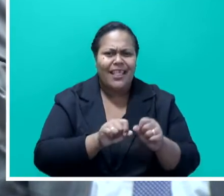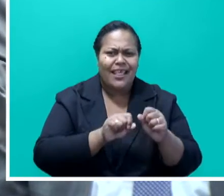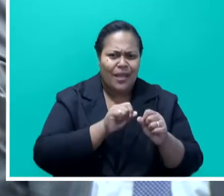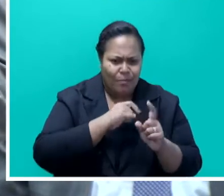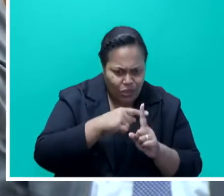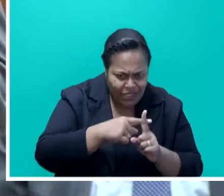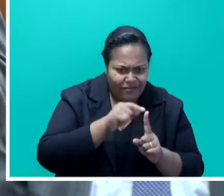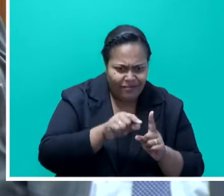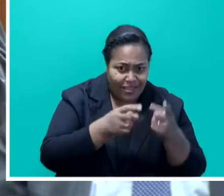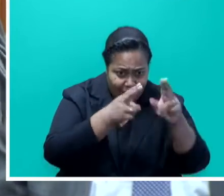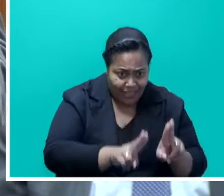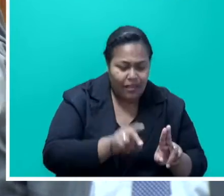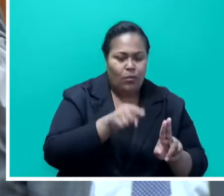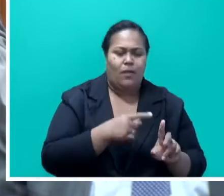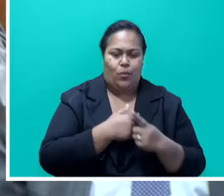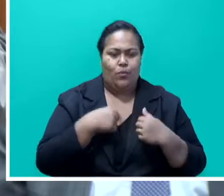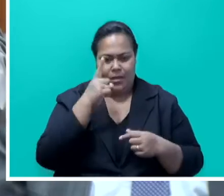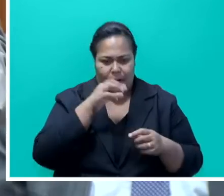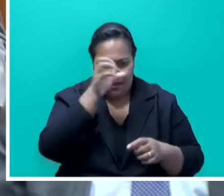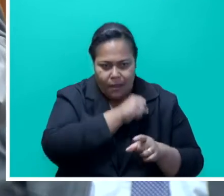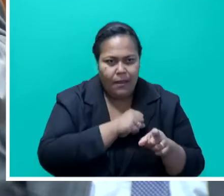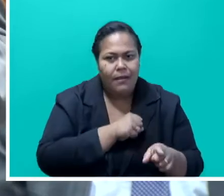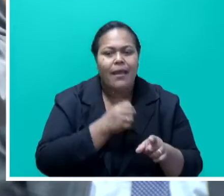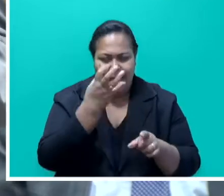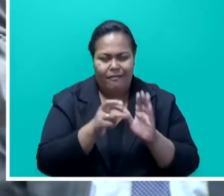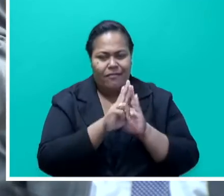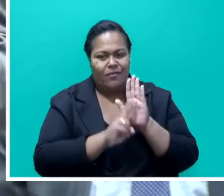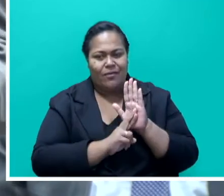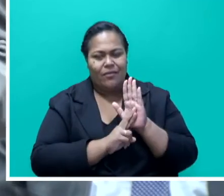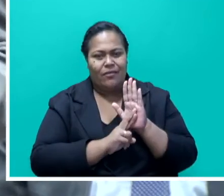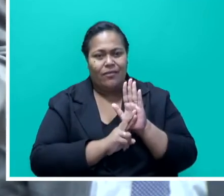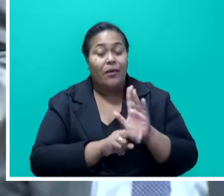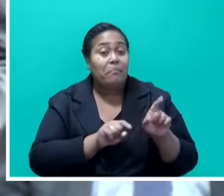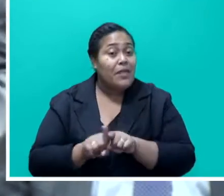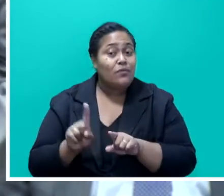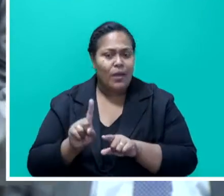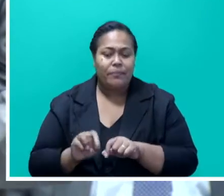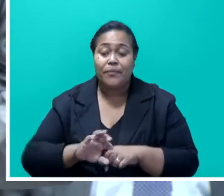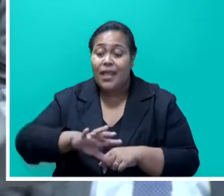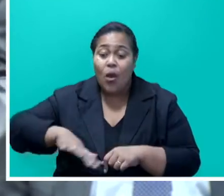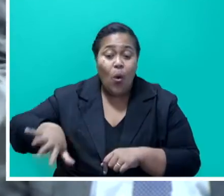And Honorable Speaker, what usually happens is every person who passes away,